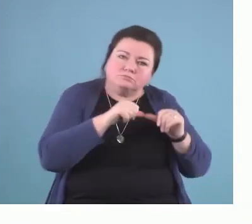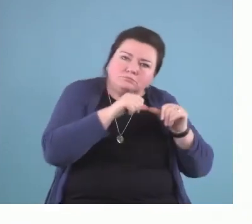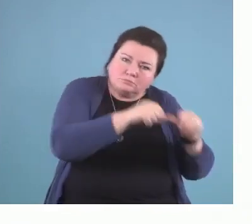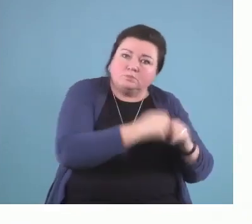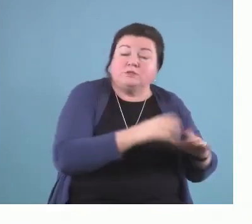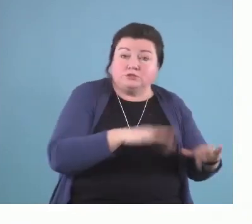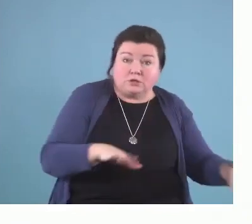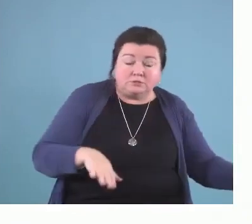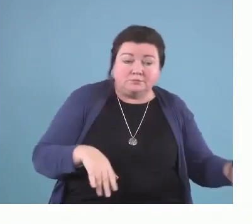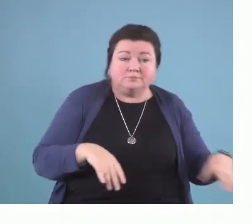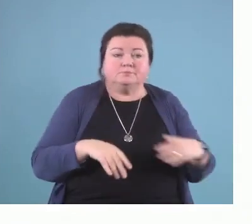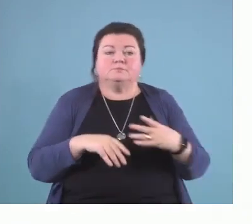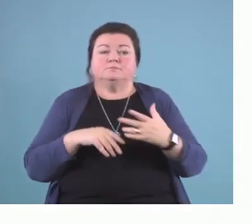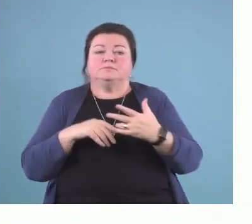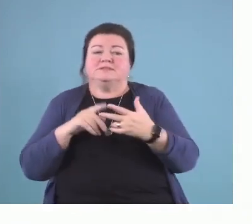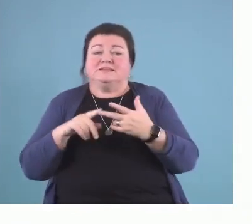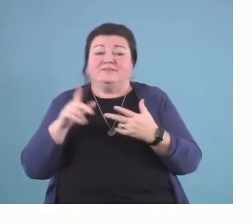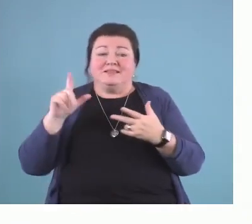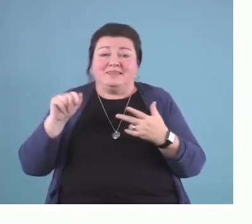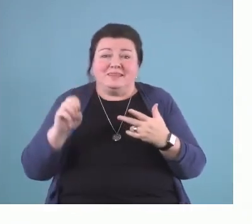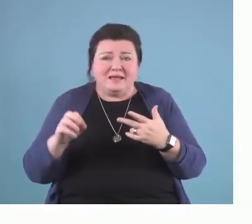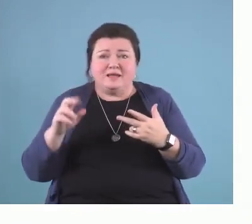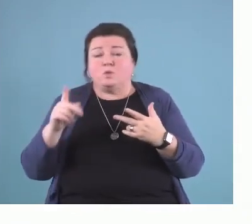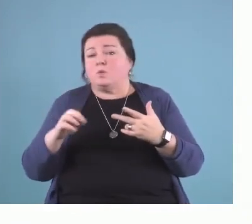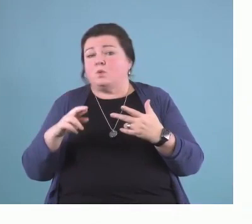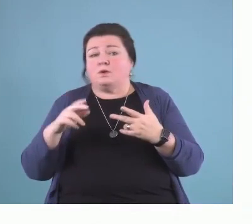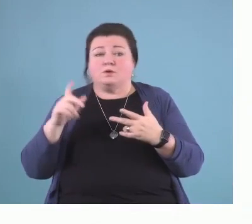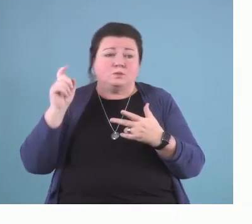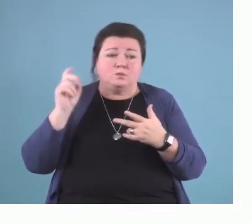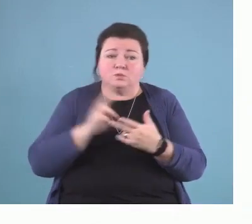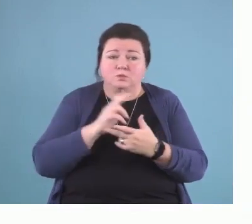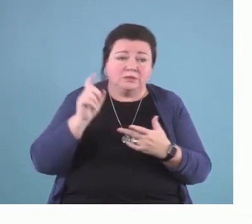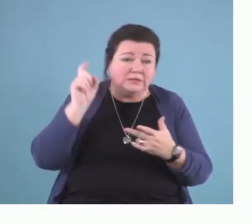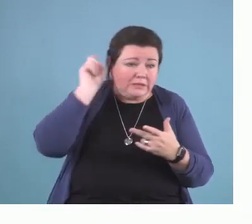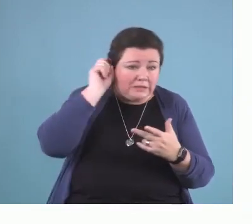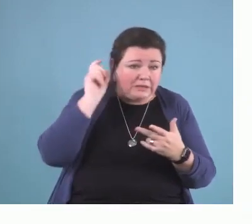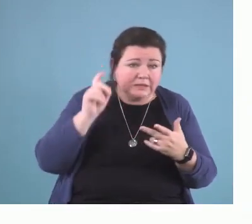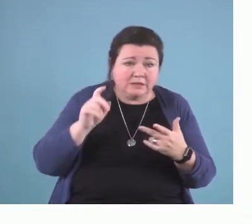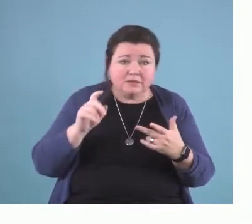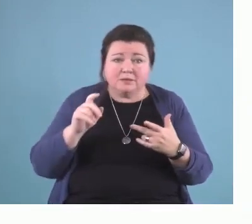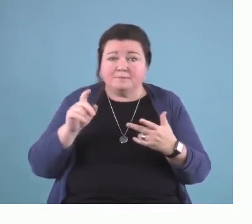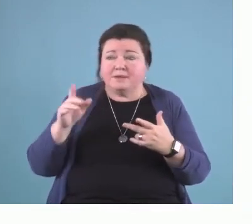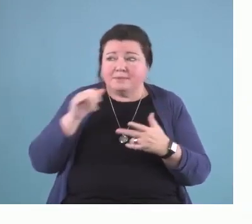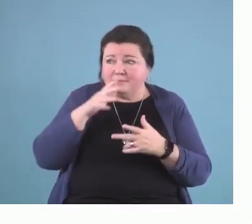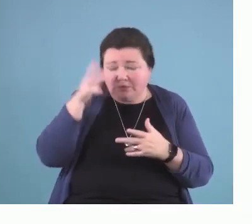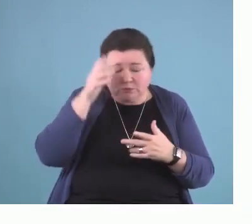they don't have talkative parents, they may only hear like 1.7 million words.